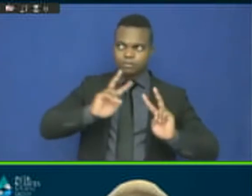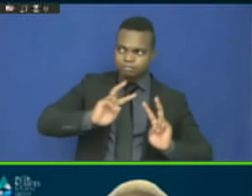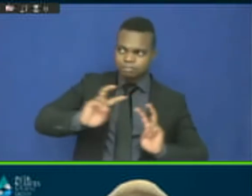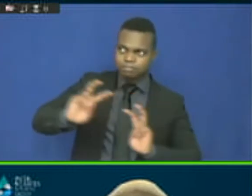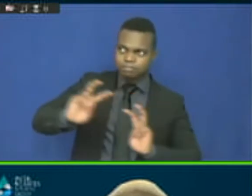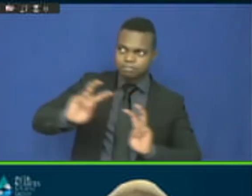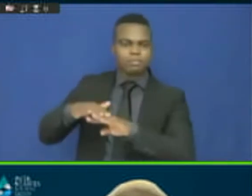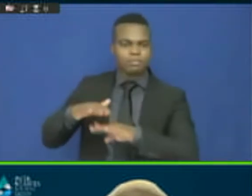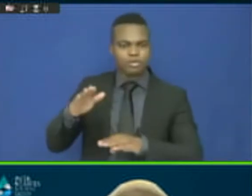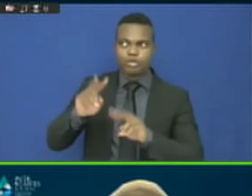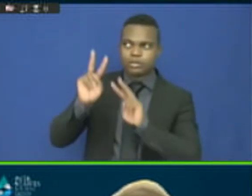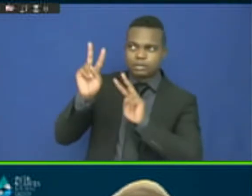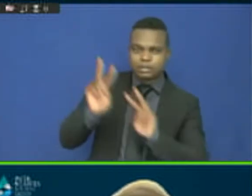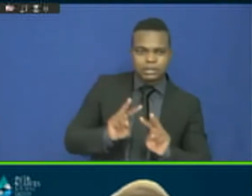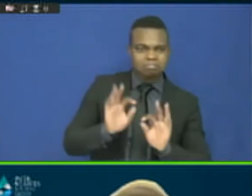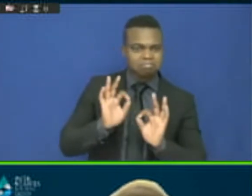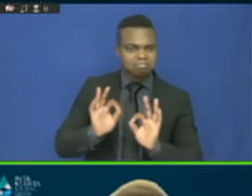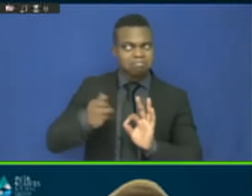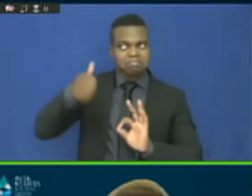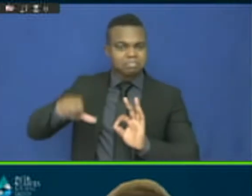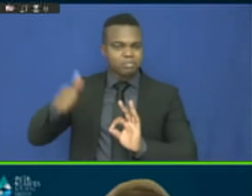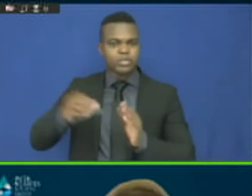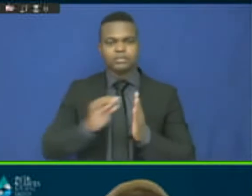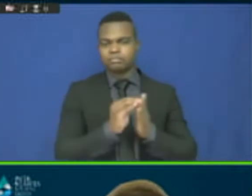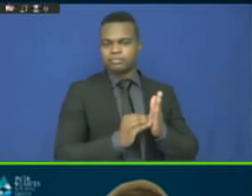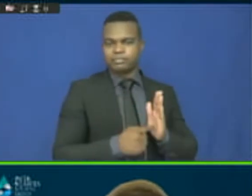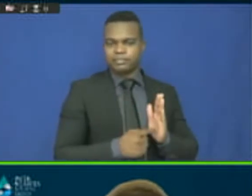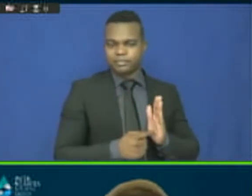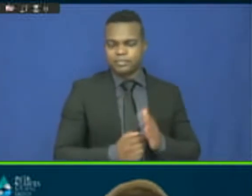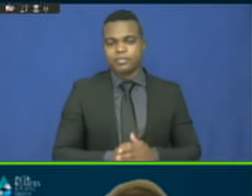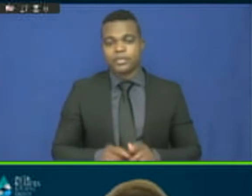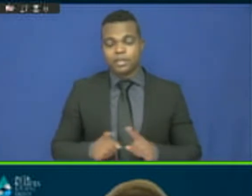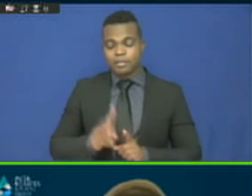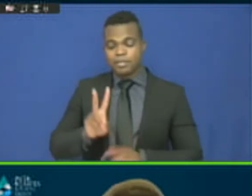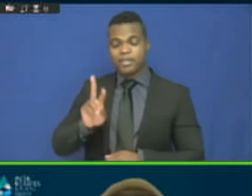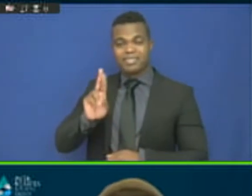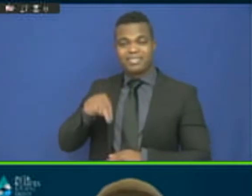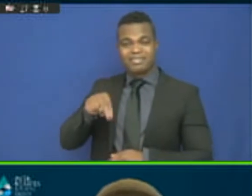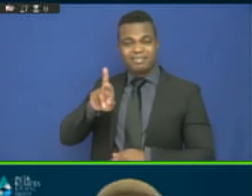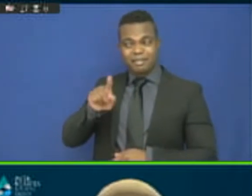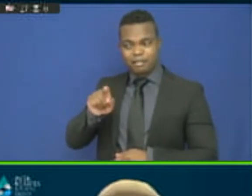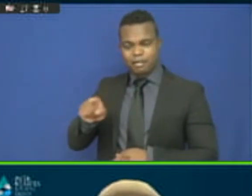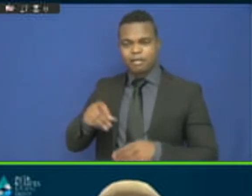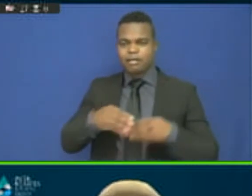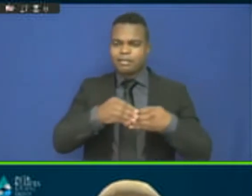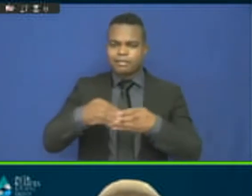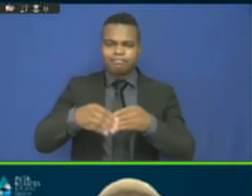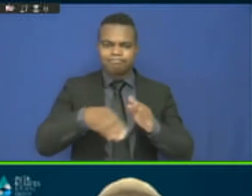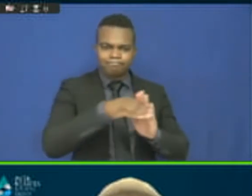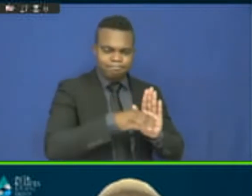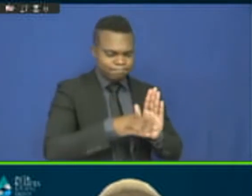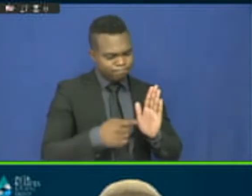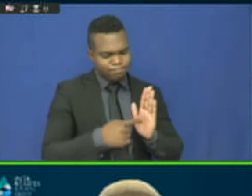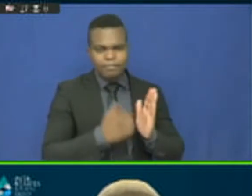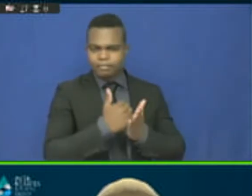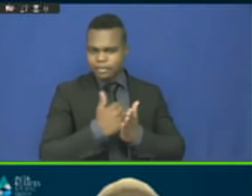have been very instrumental to provide this alignment. And we